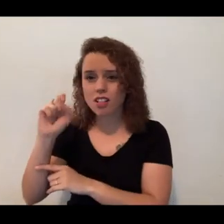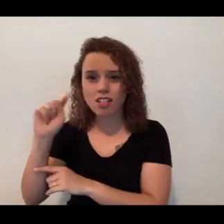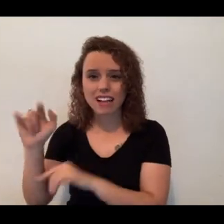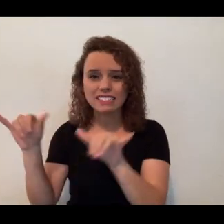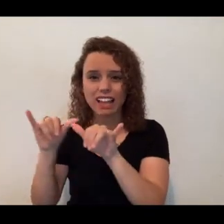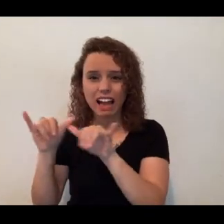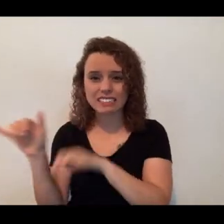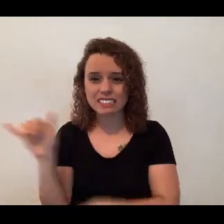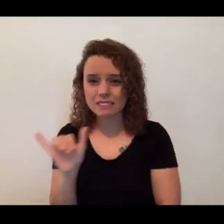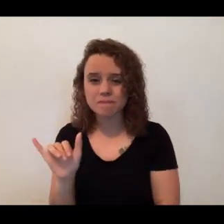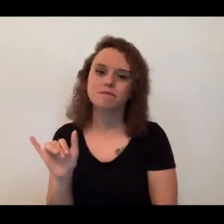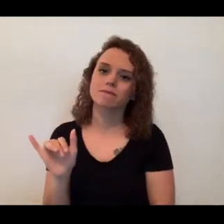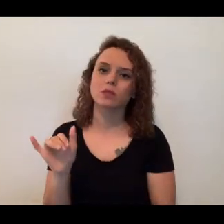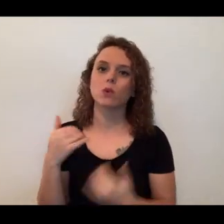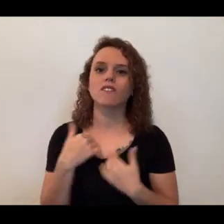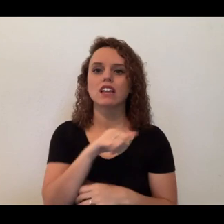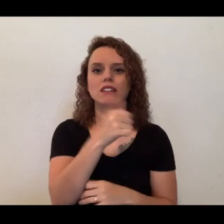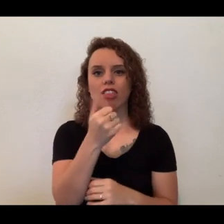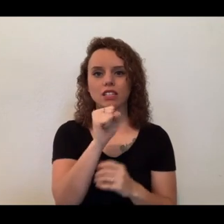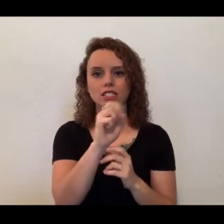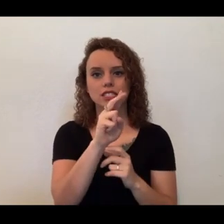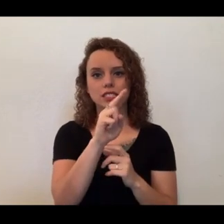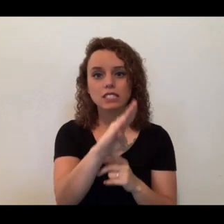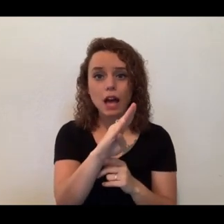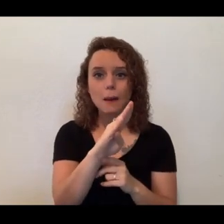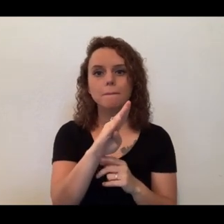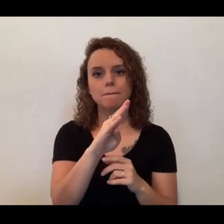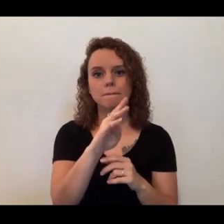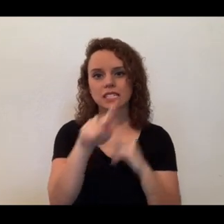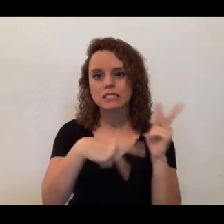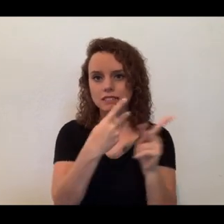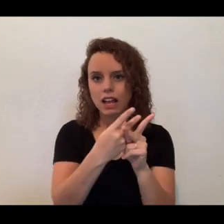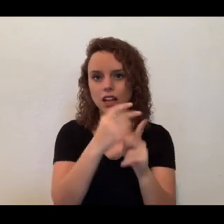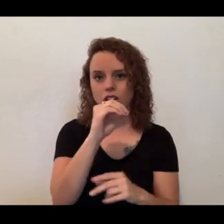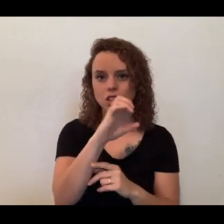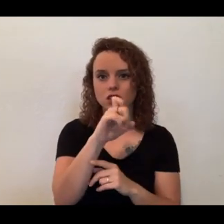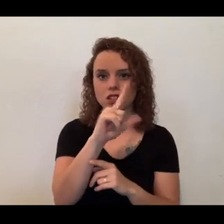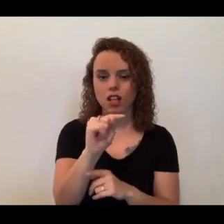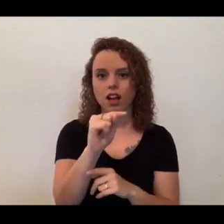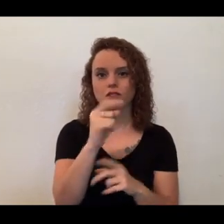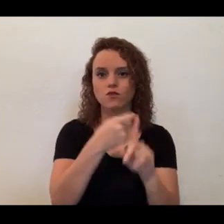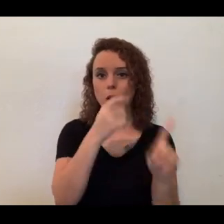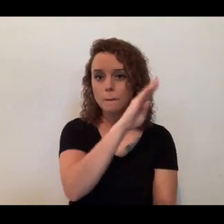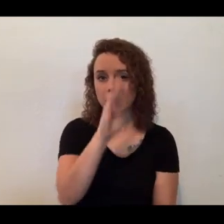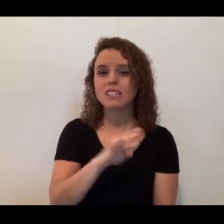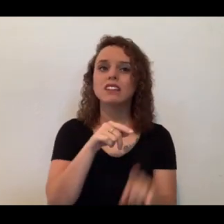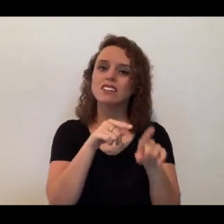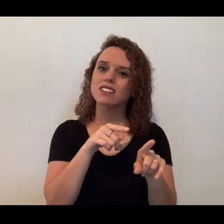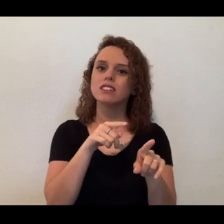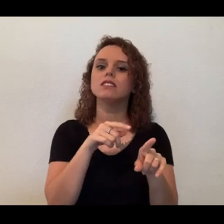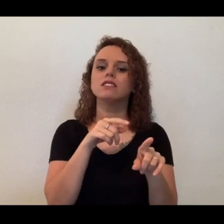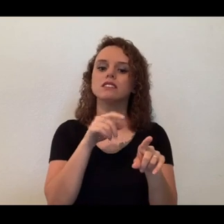is a subspecies of ocelot called the Brazilian ocelot, and males of that subspecies can get about two